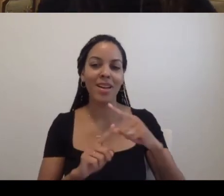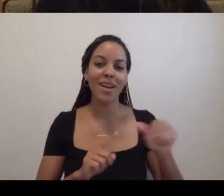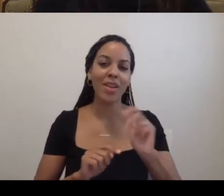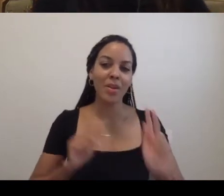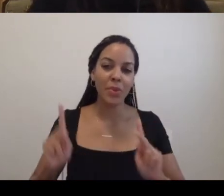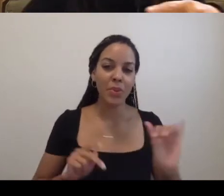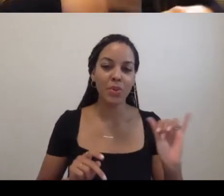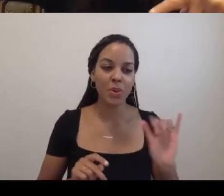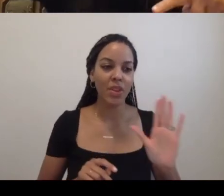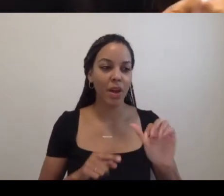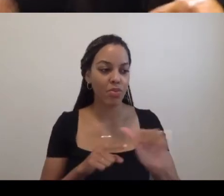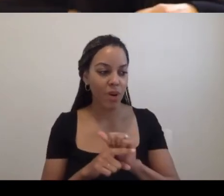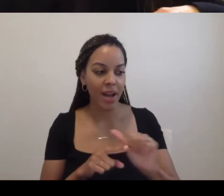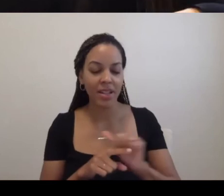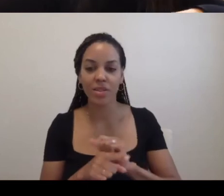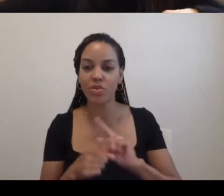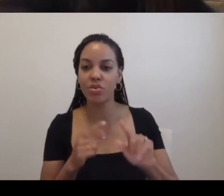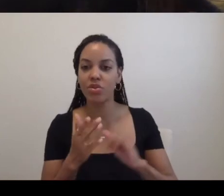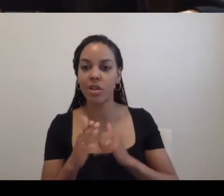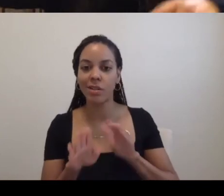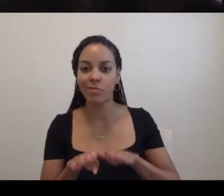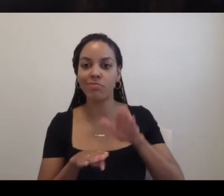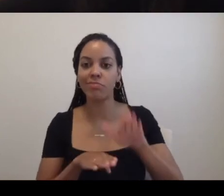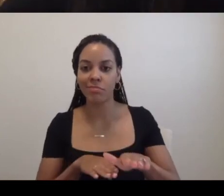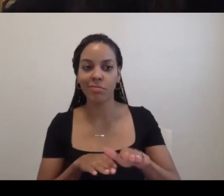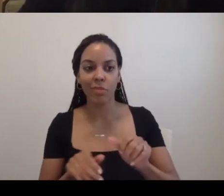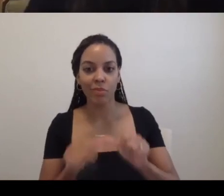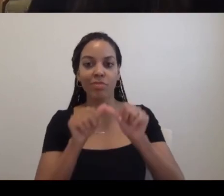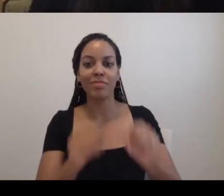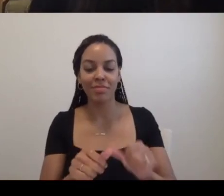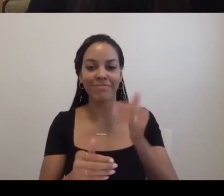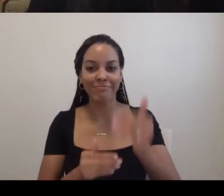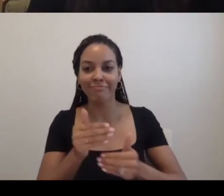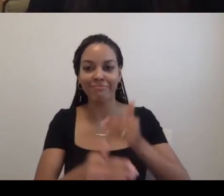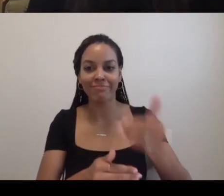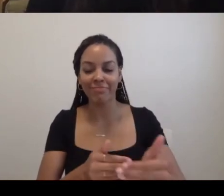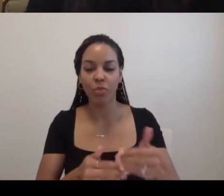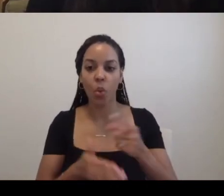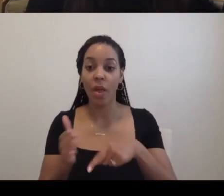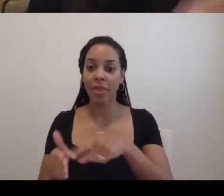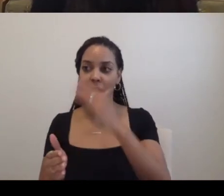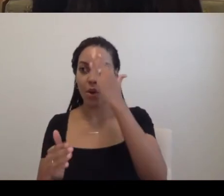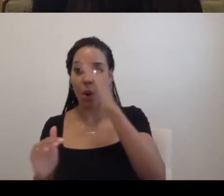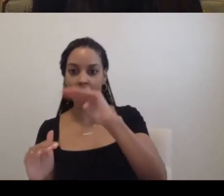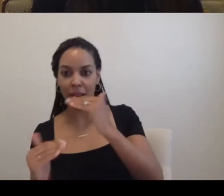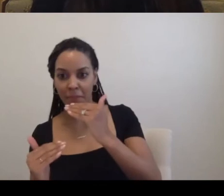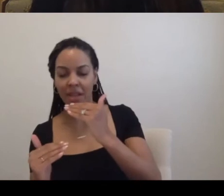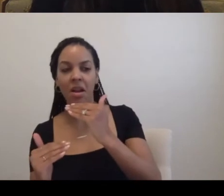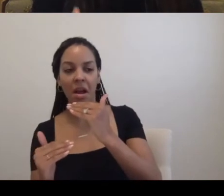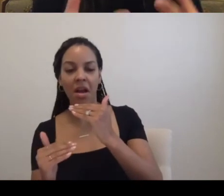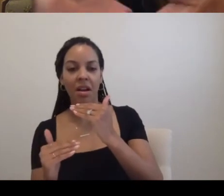to just go a step beyond, like going further what they know how to do. So they know that,